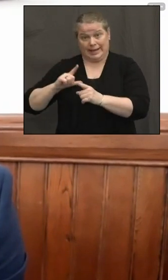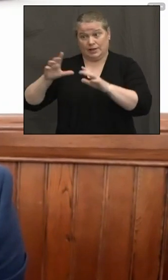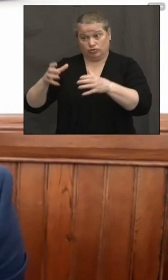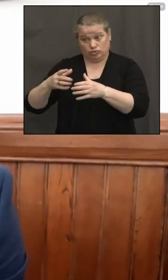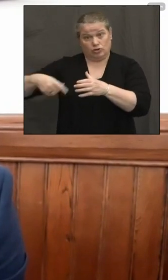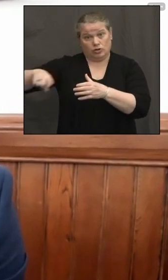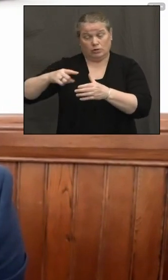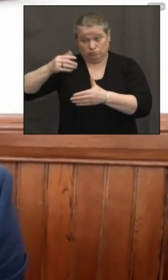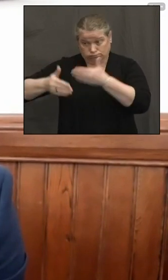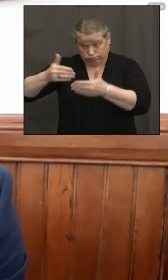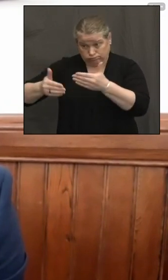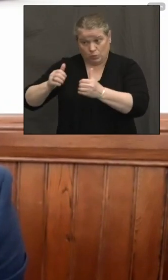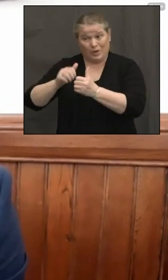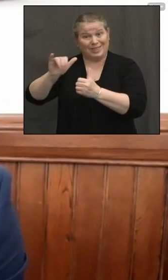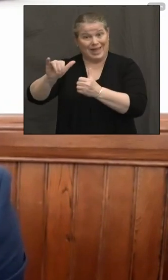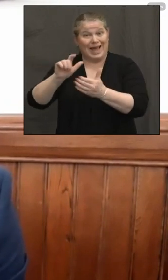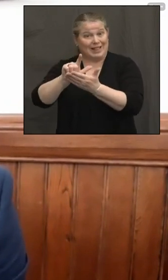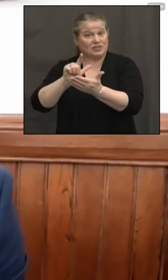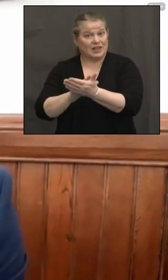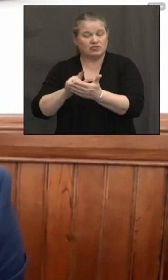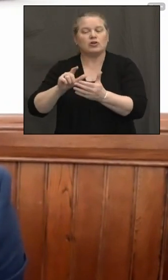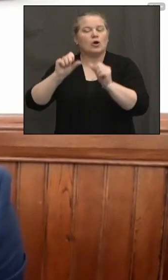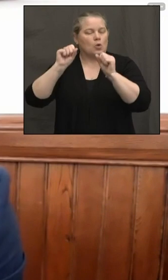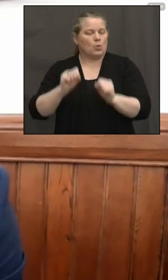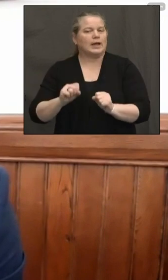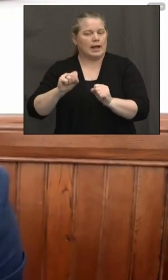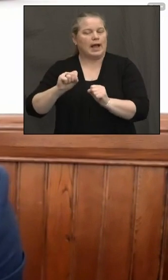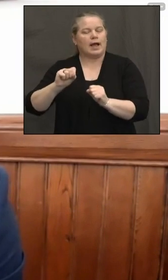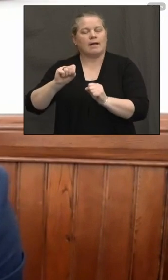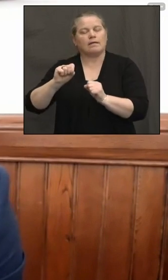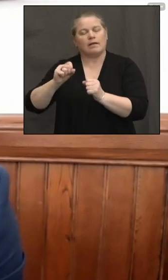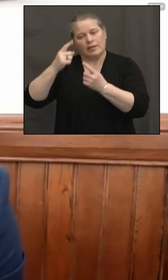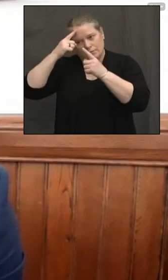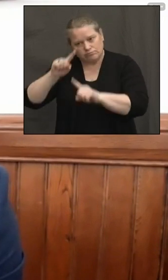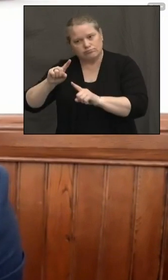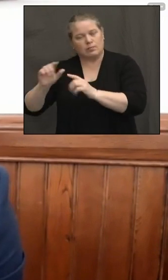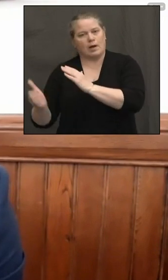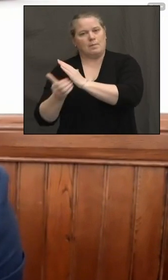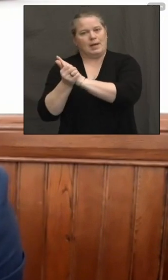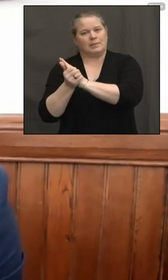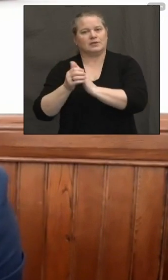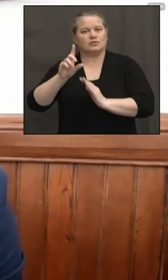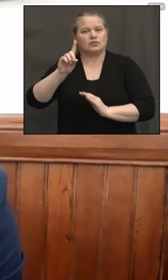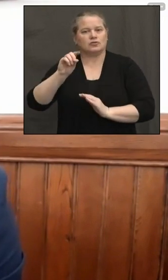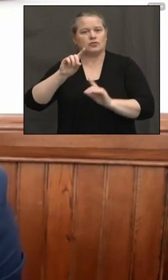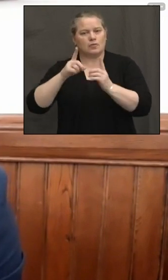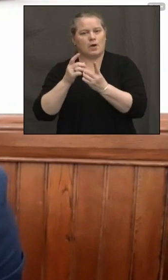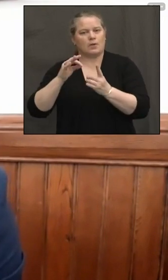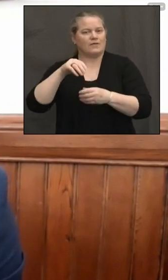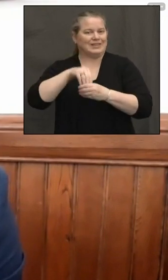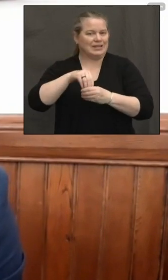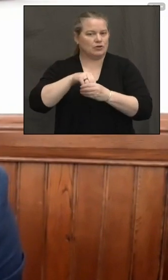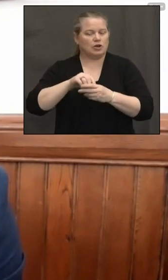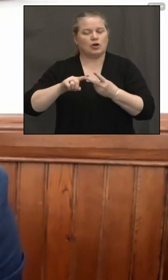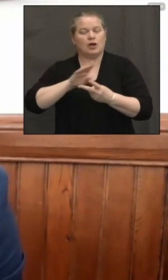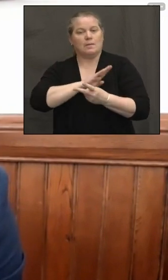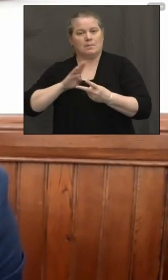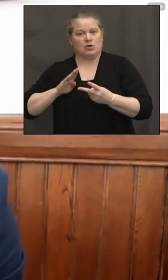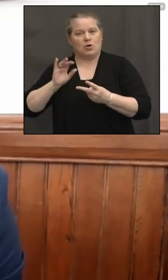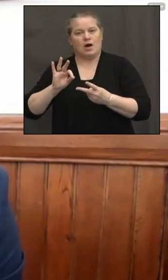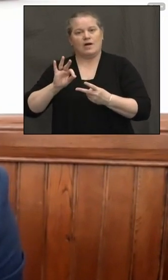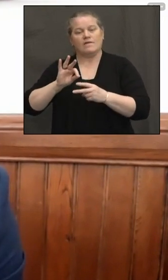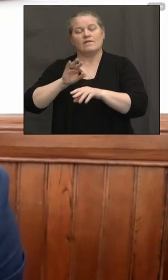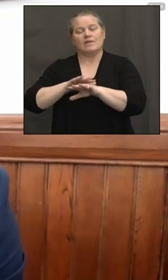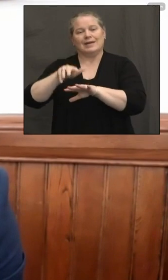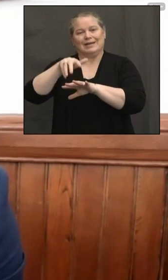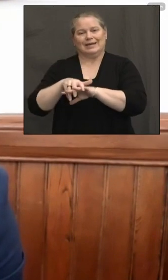uh, allowing us to be able to send the compact amendments to Department of Interior, uh, Bureau of Indian Review, uh, affairs that, uh, by